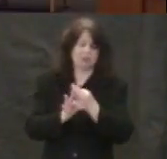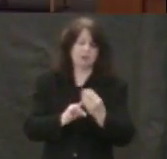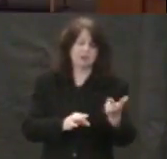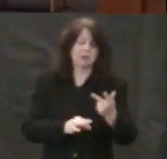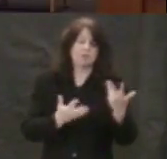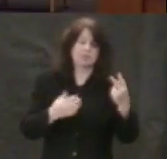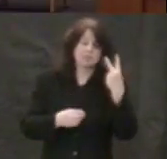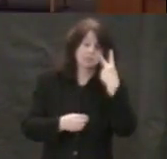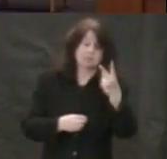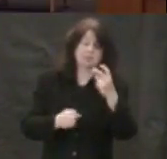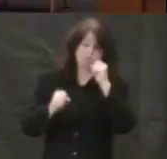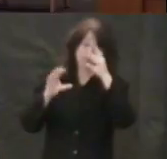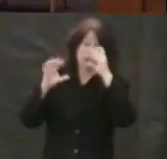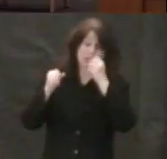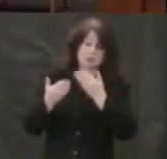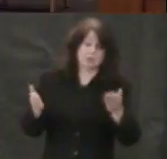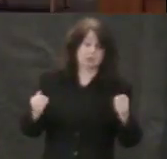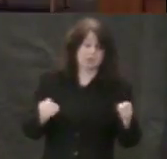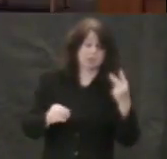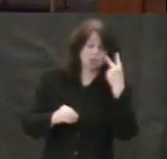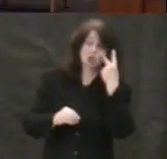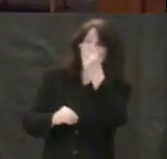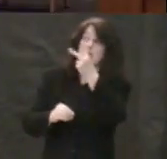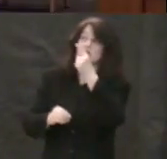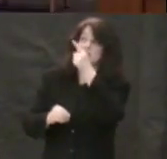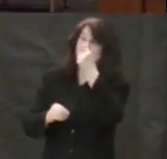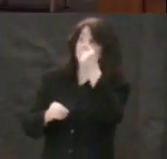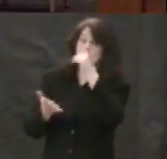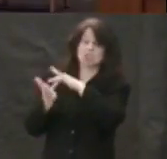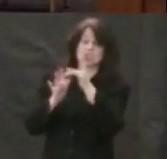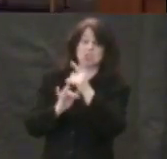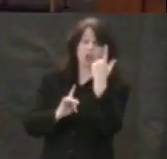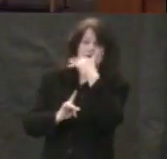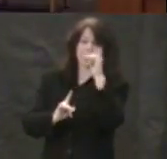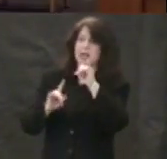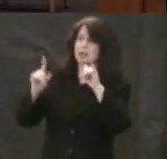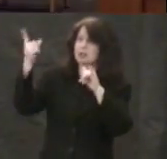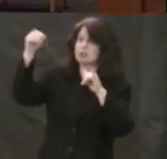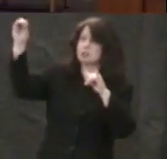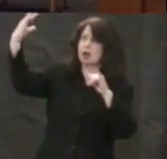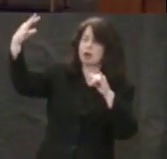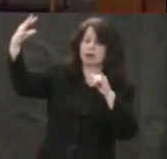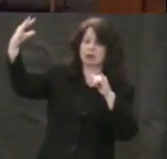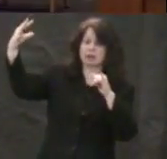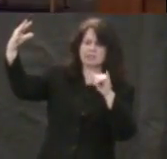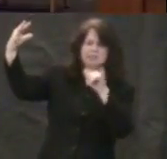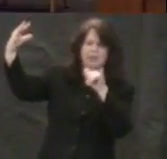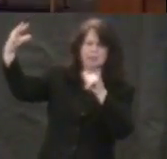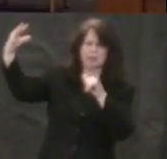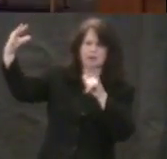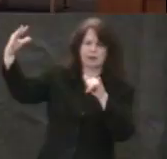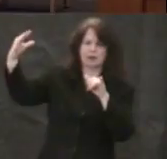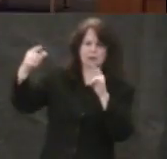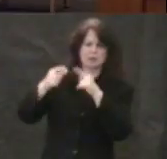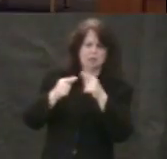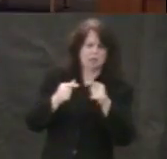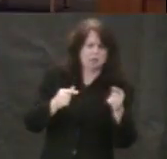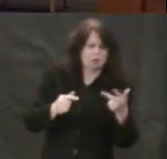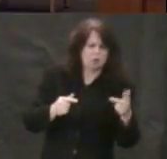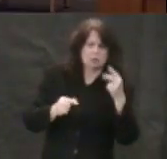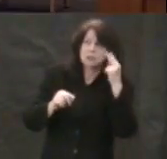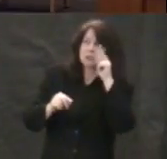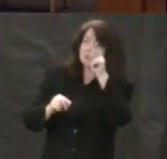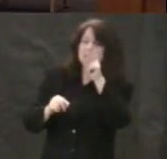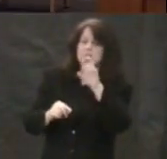thing. They've seen Jesus shining like the sun. And somehow they see Elijah and Moses,